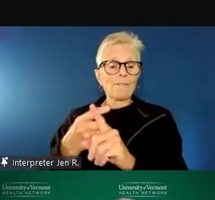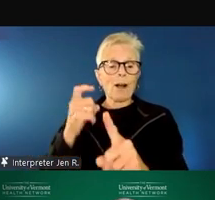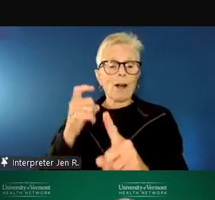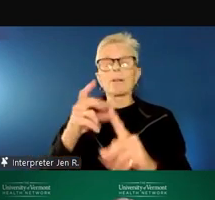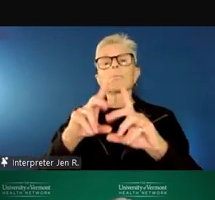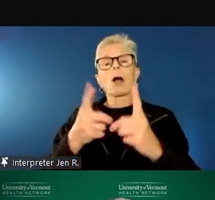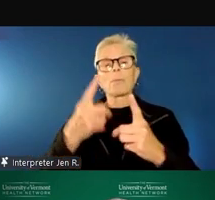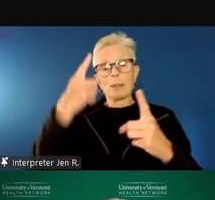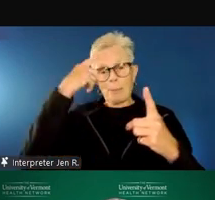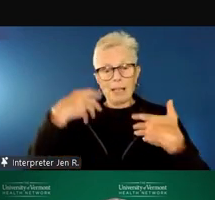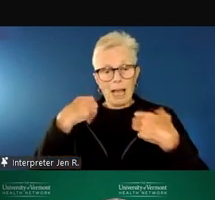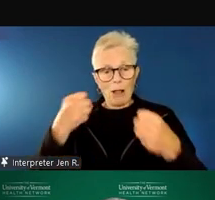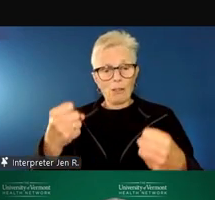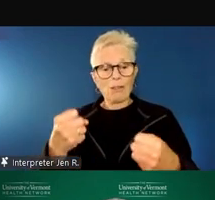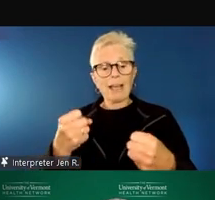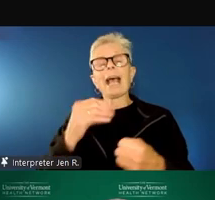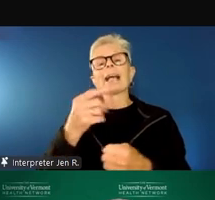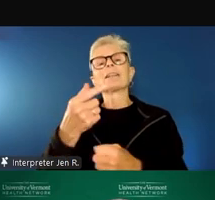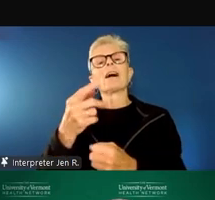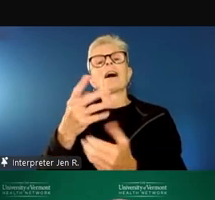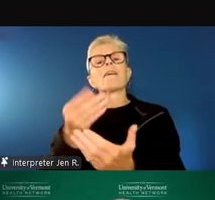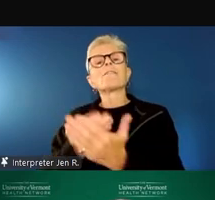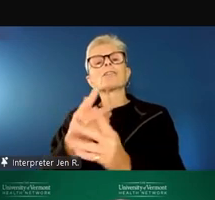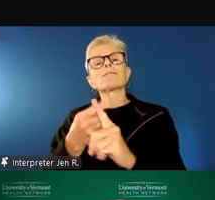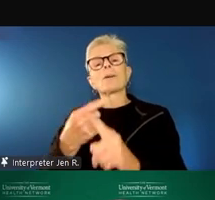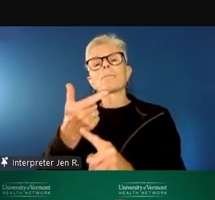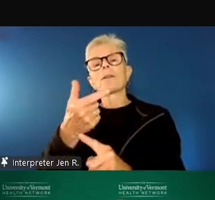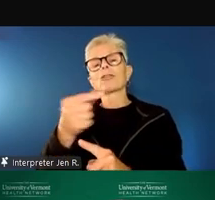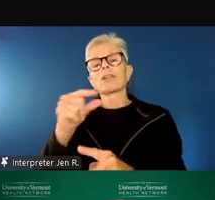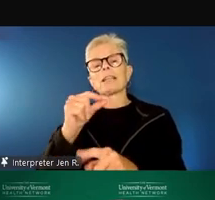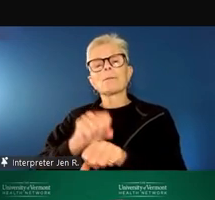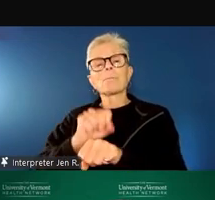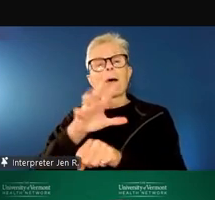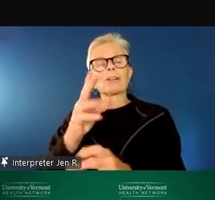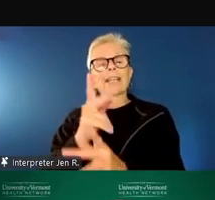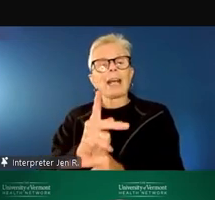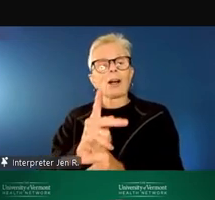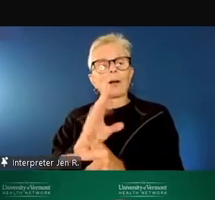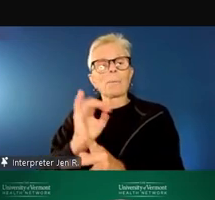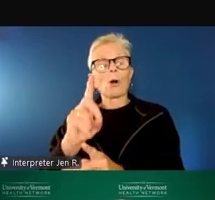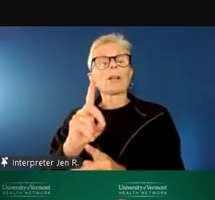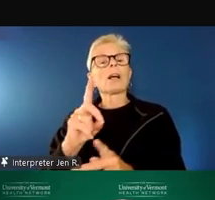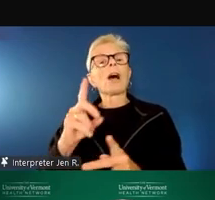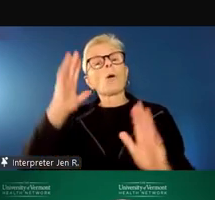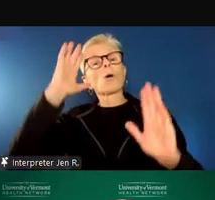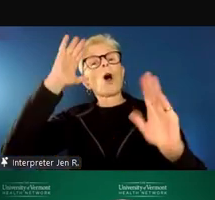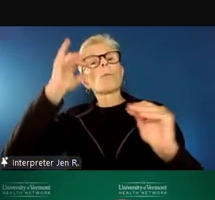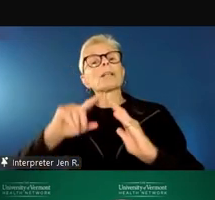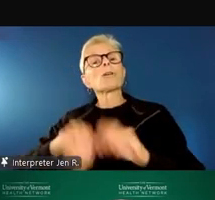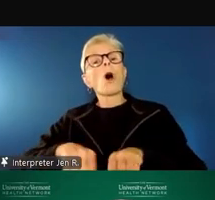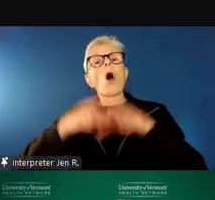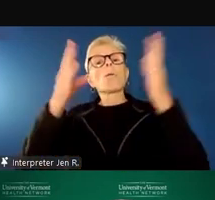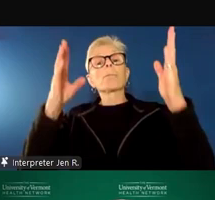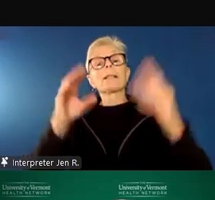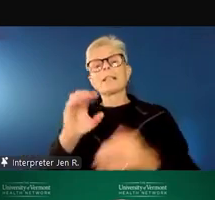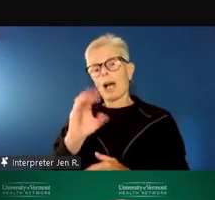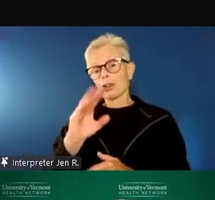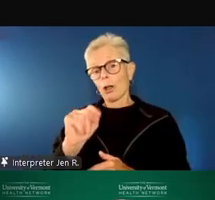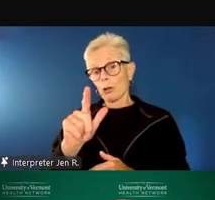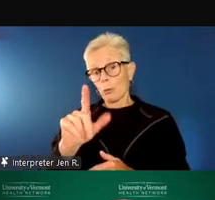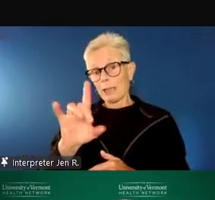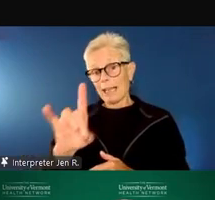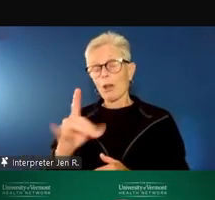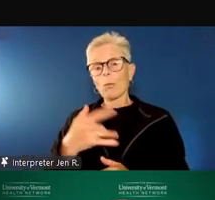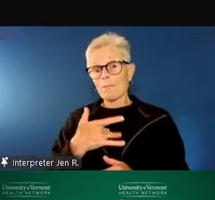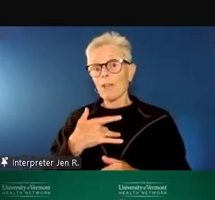Board. And our projected start date is October 28th, which is coming right up, but we are on target and scheduled